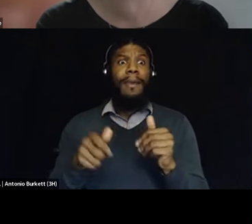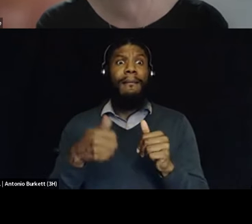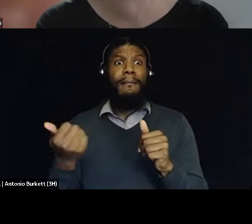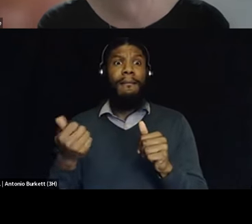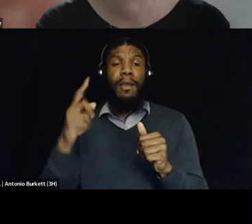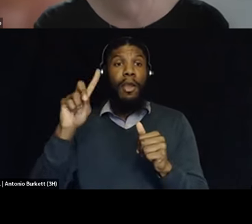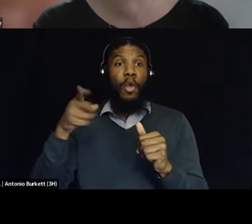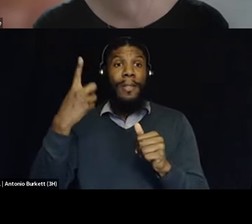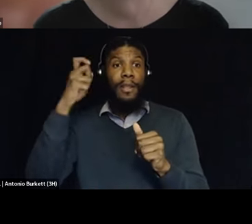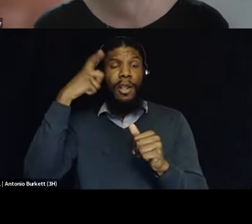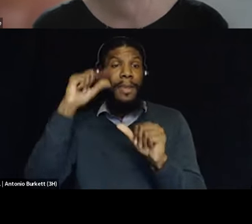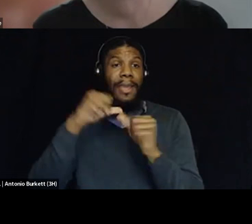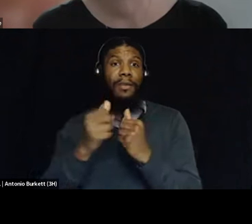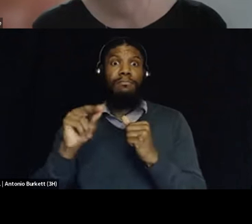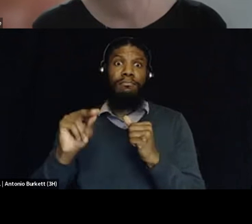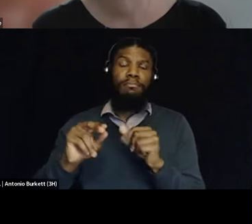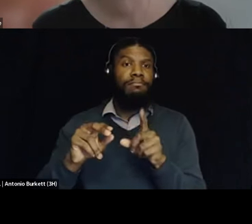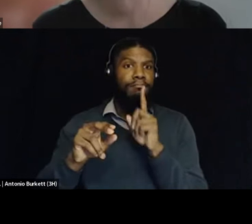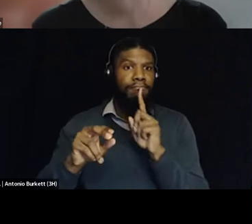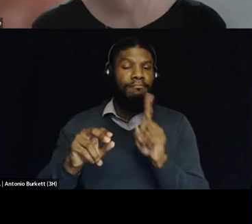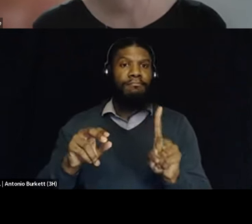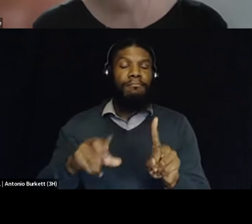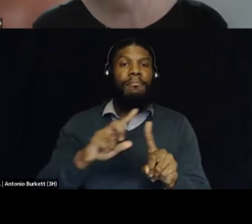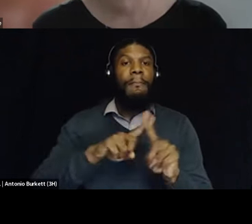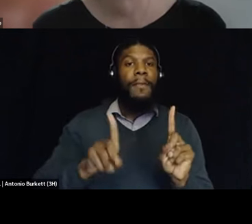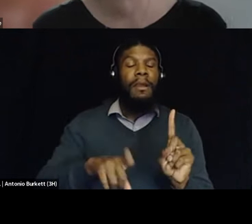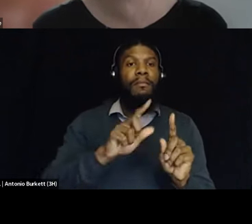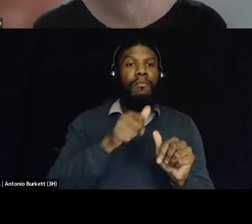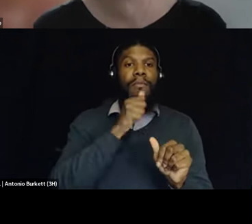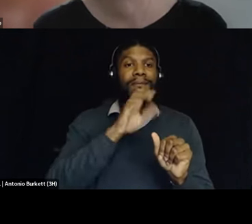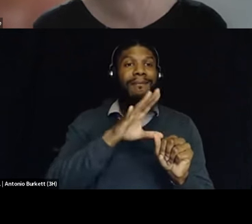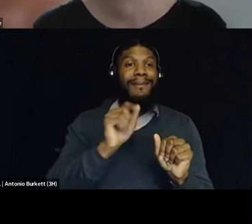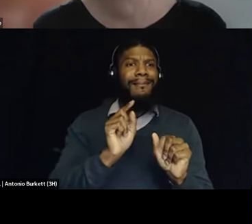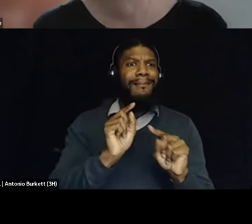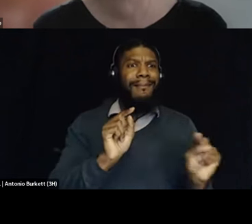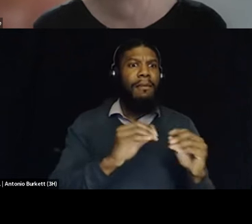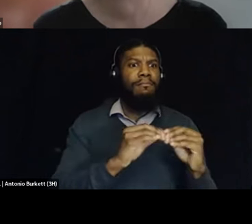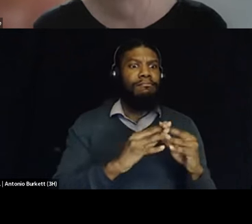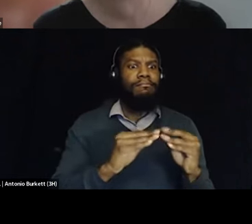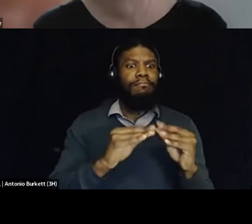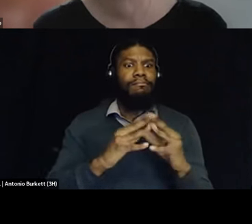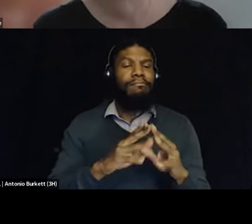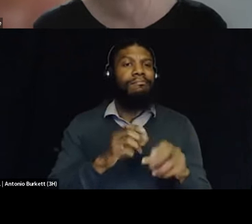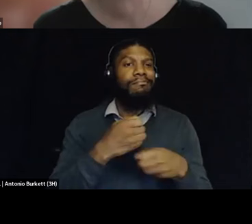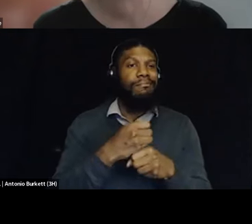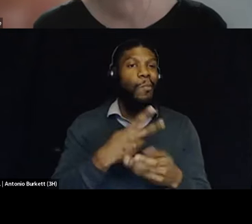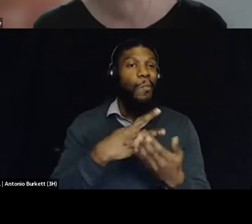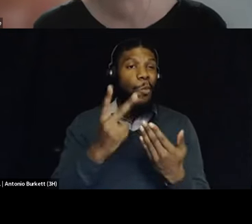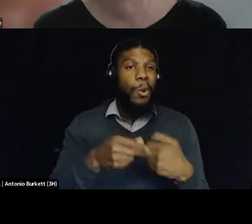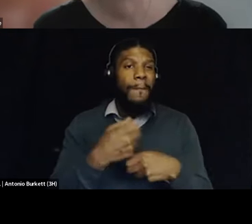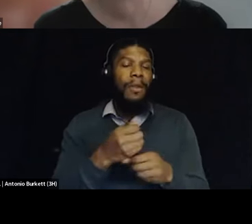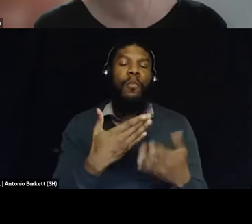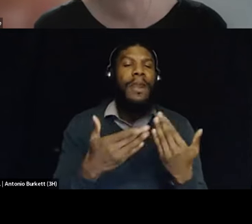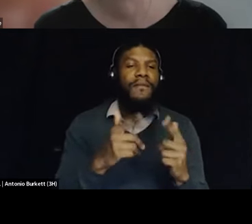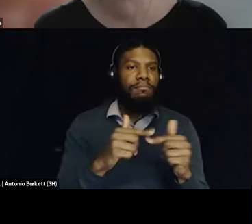the government agencies but now it's also the private companies that are creating the programs the products the whatever to be able